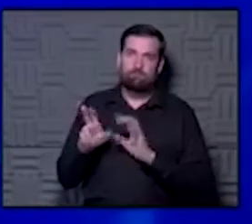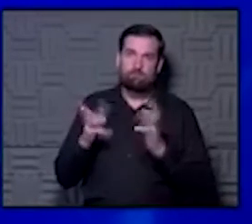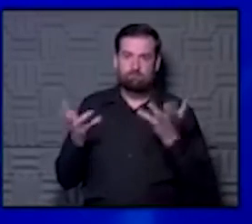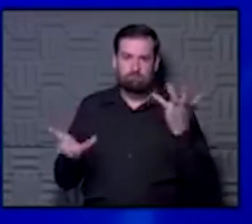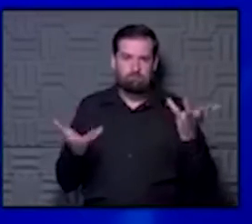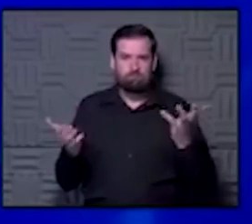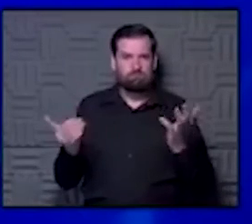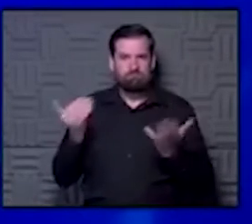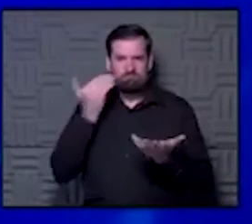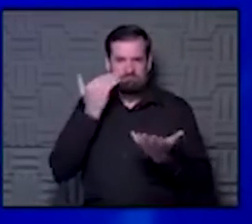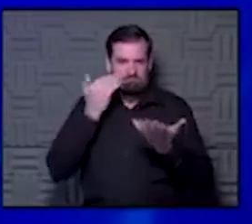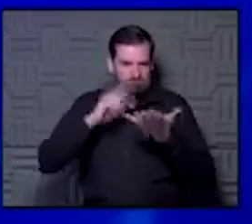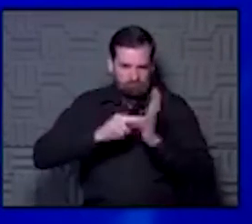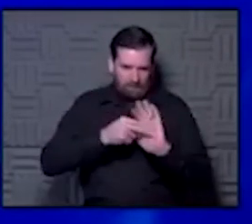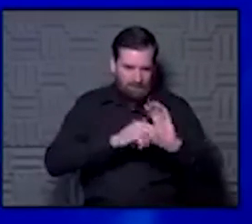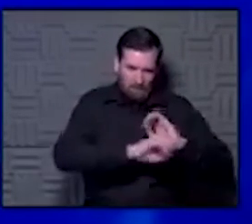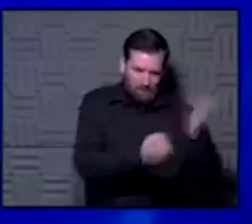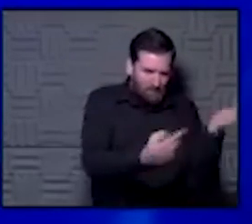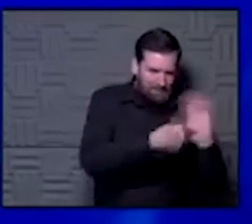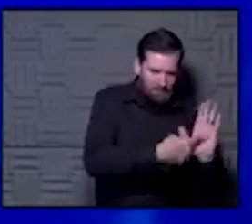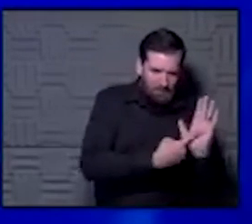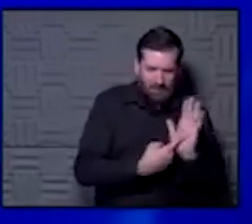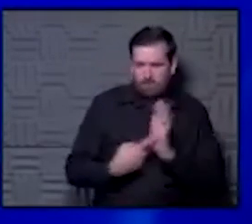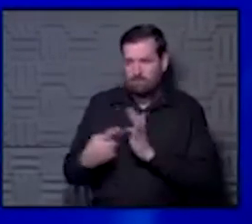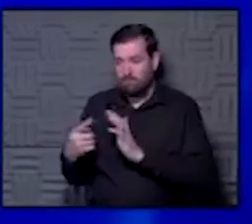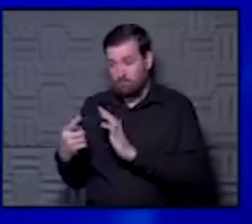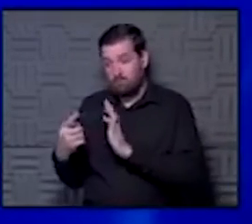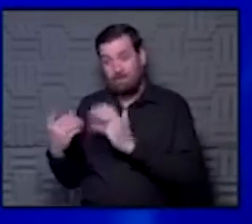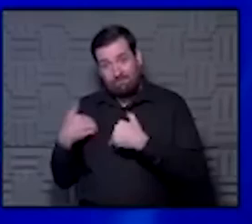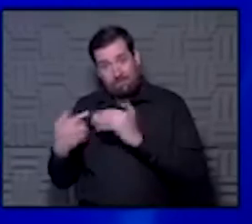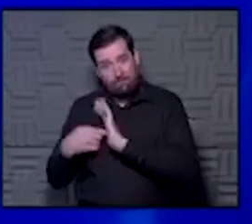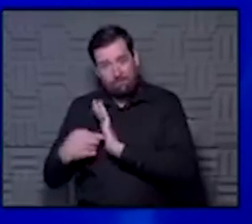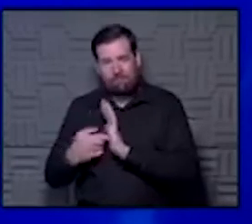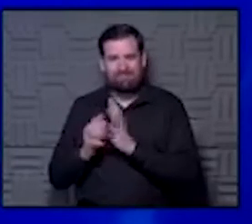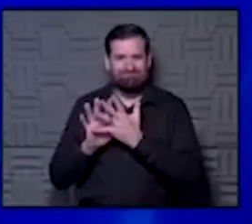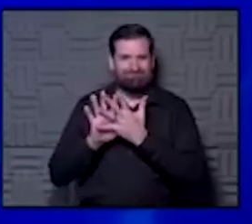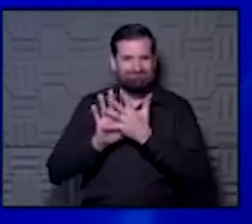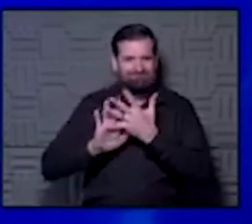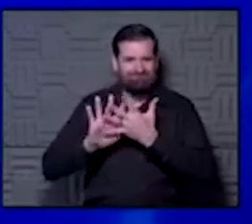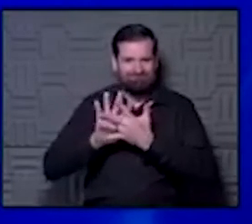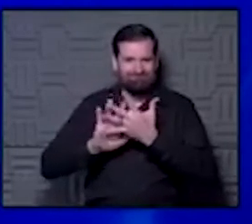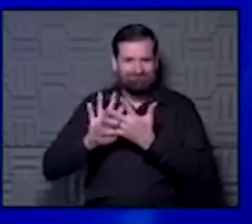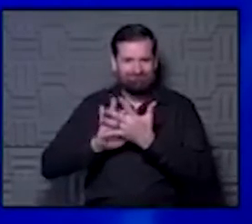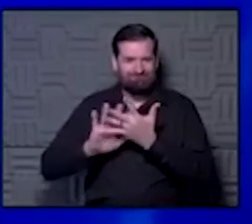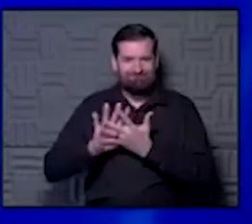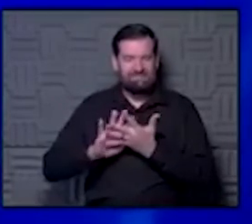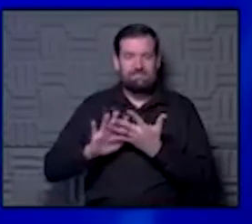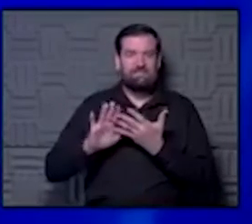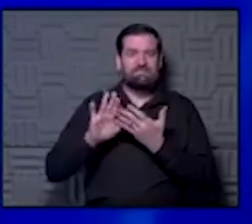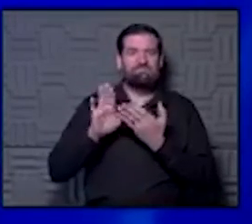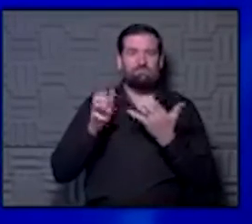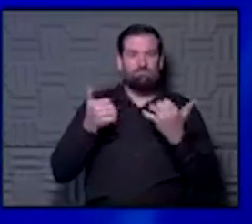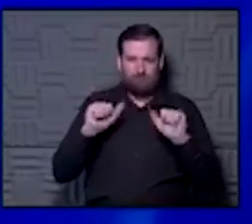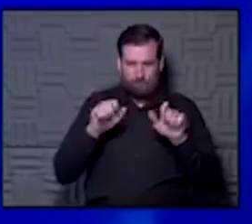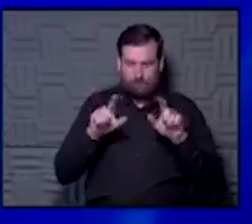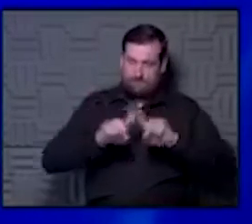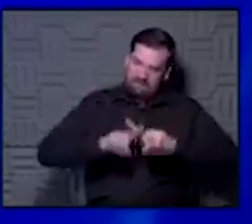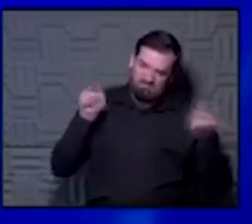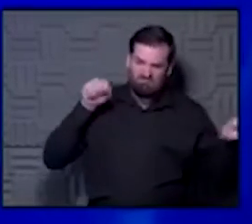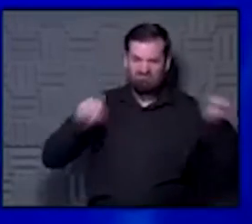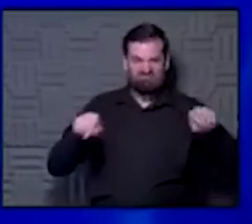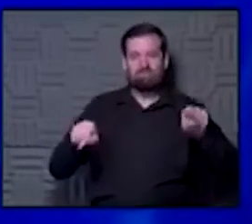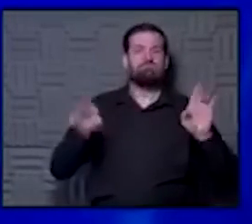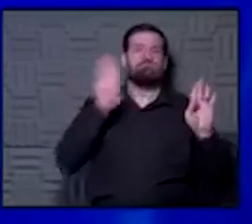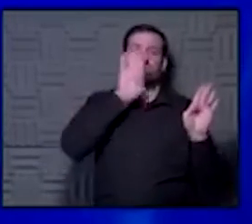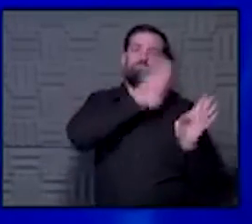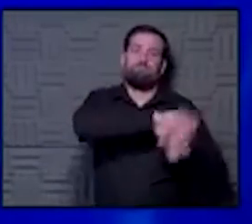Knowing what's asymptomatic and what's symptomatic is a very fine line, though, it's kind of a gray zone. So we try to stay away from this distinction. But just